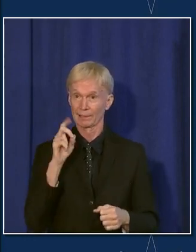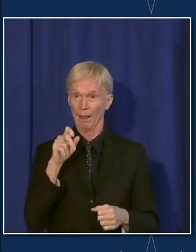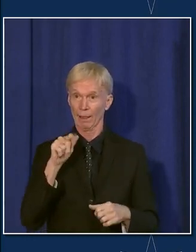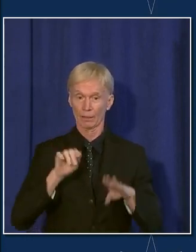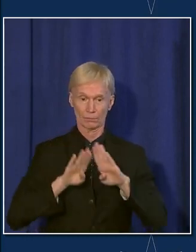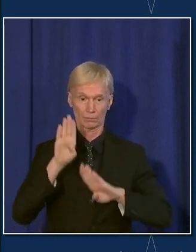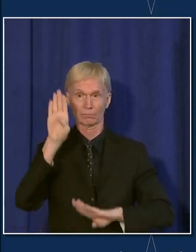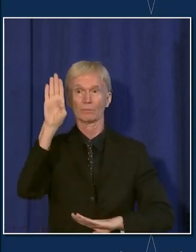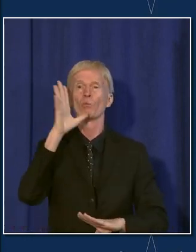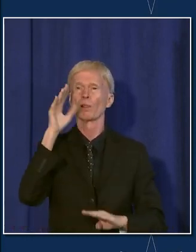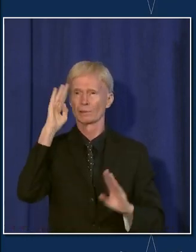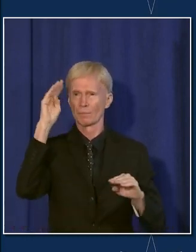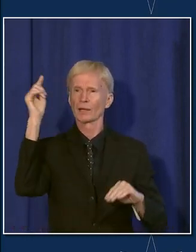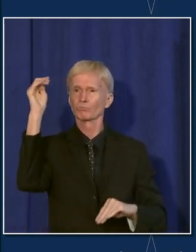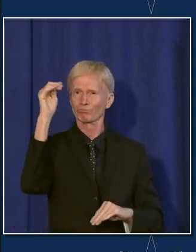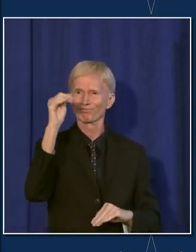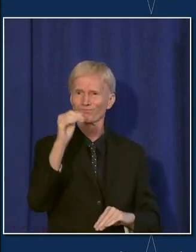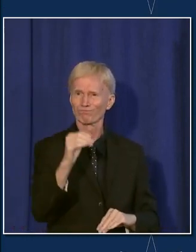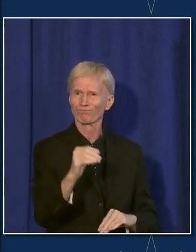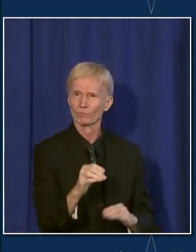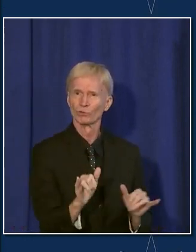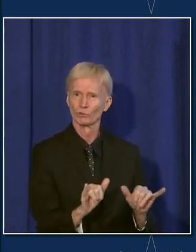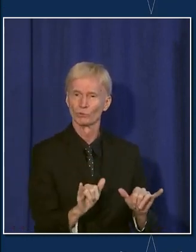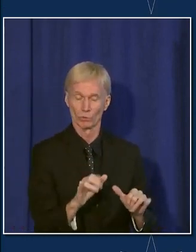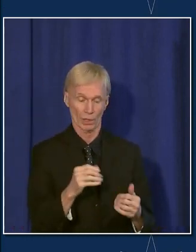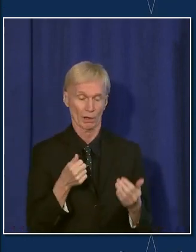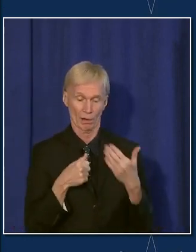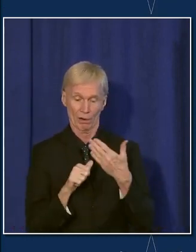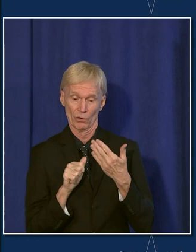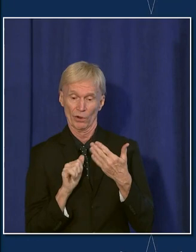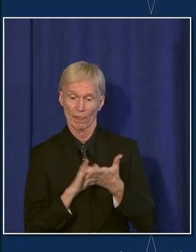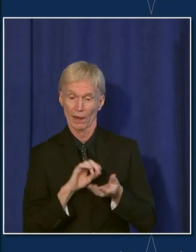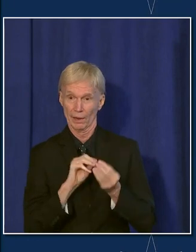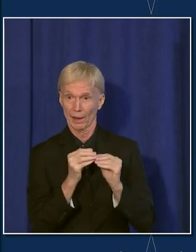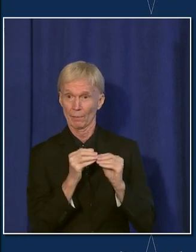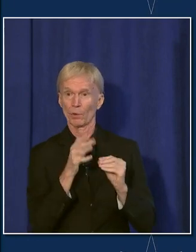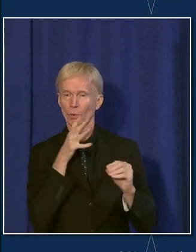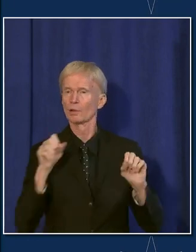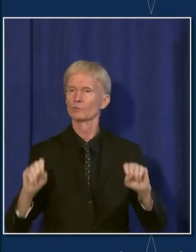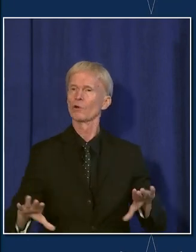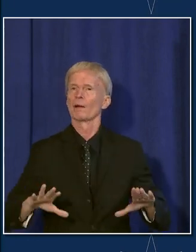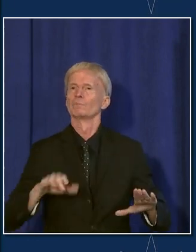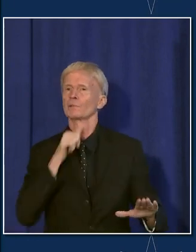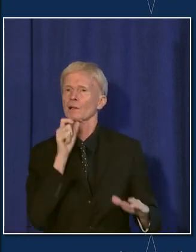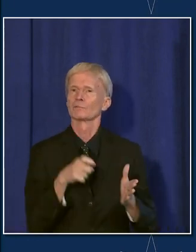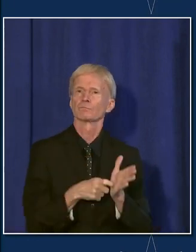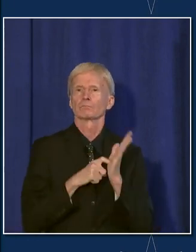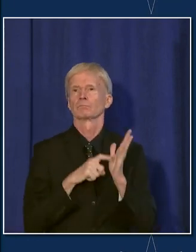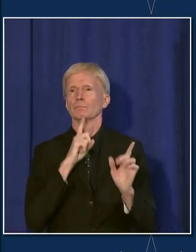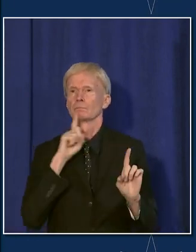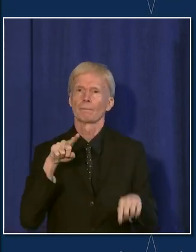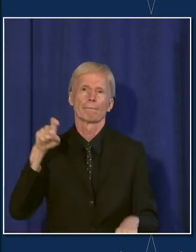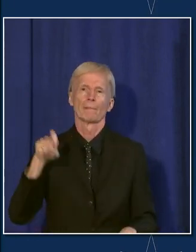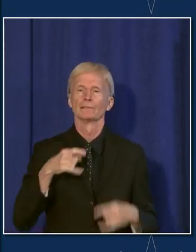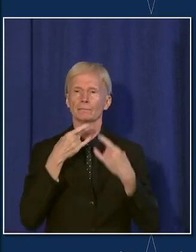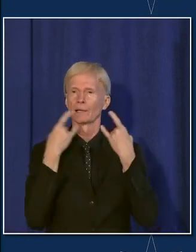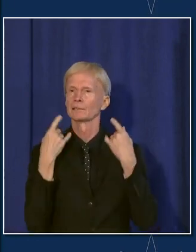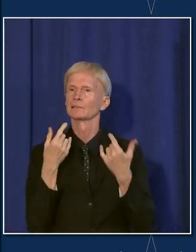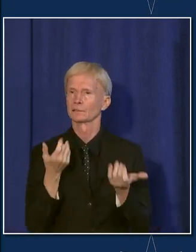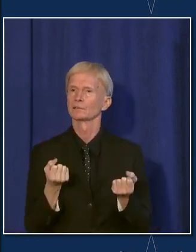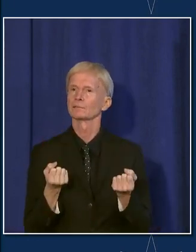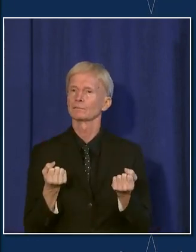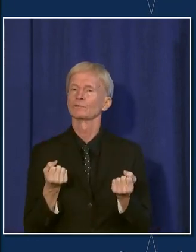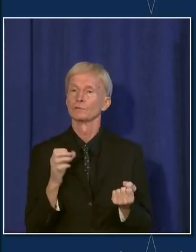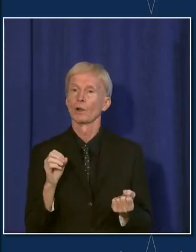expect that we'll come back down. And when we get back under that threshold is when we would drop it. So, I really think, again, it's based on